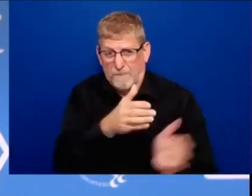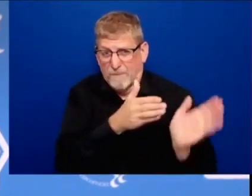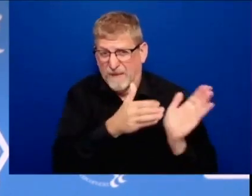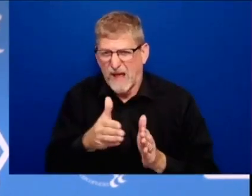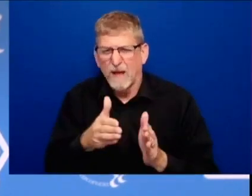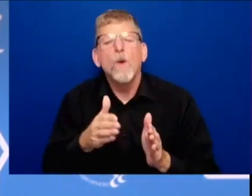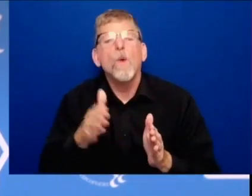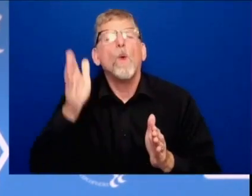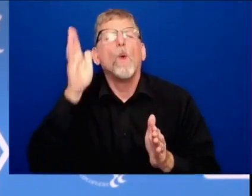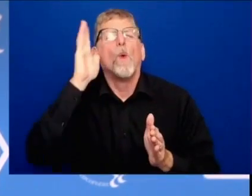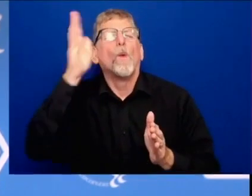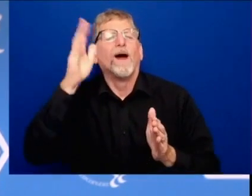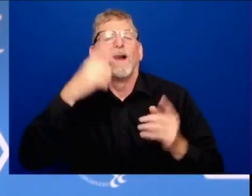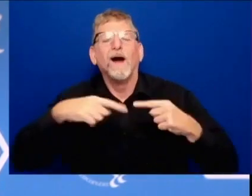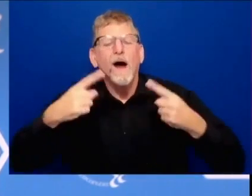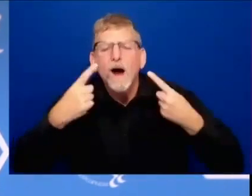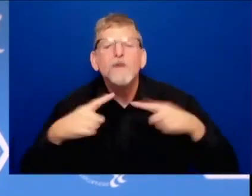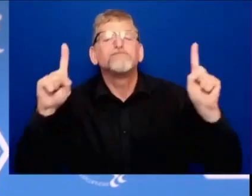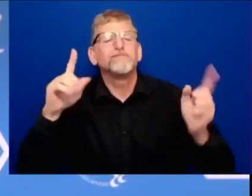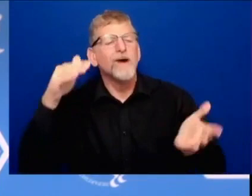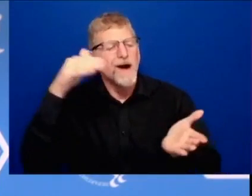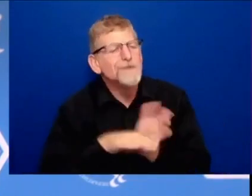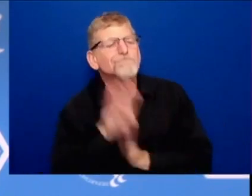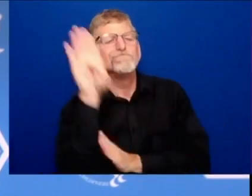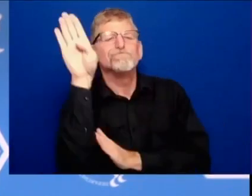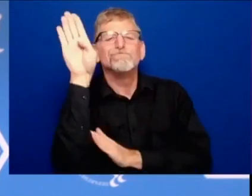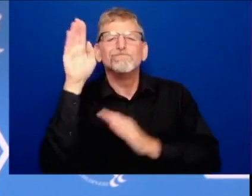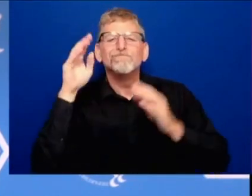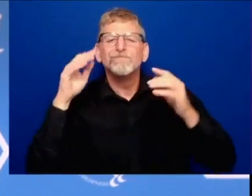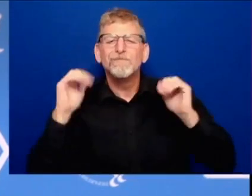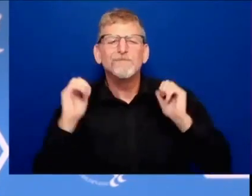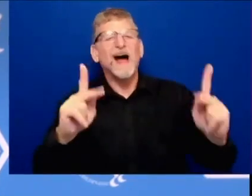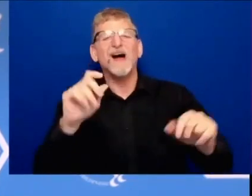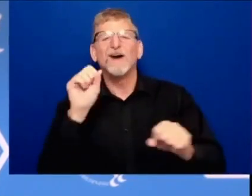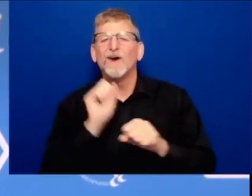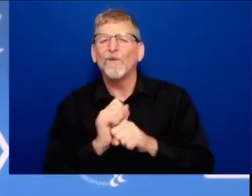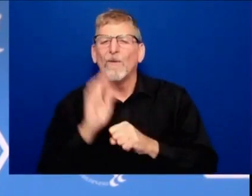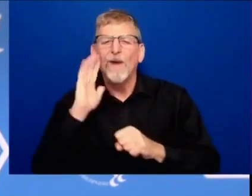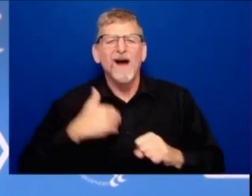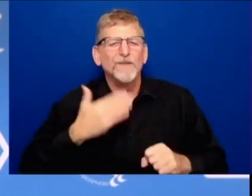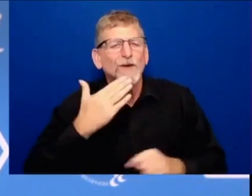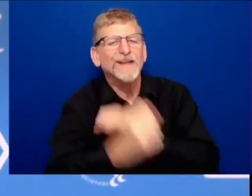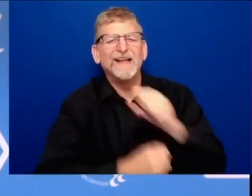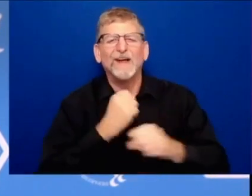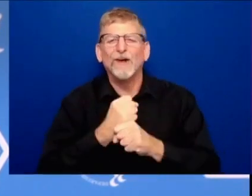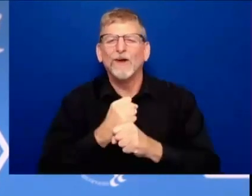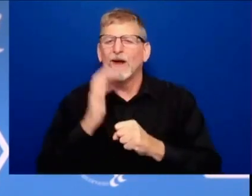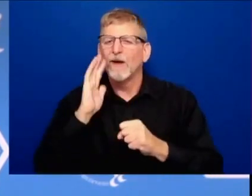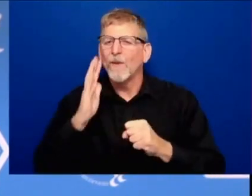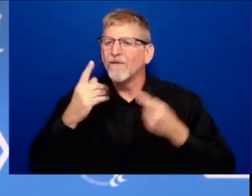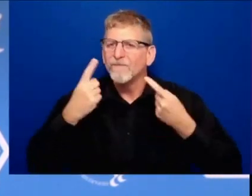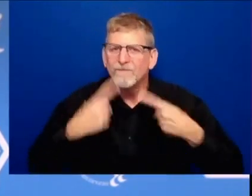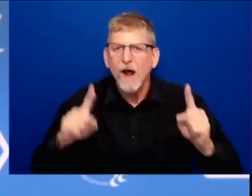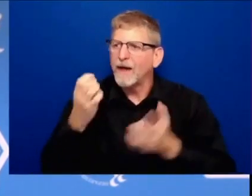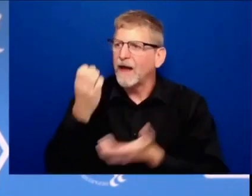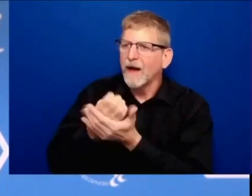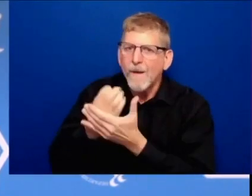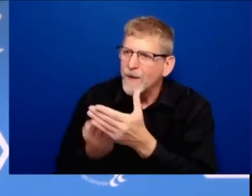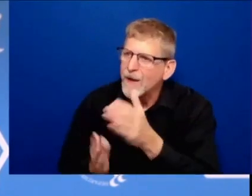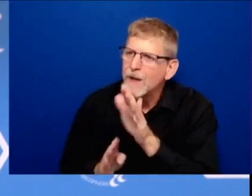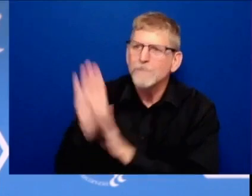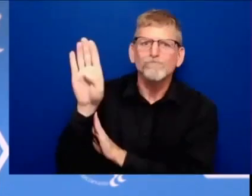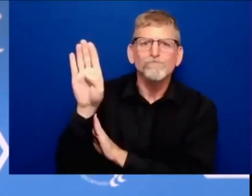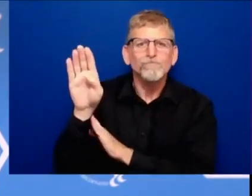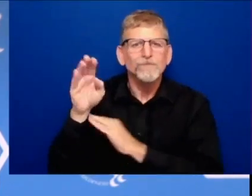creating millions of jobs immediately and put us in a position where we are going to have the gdp